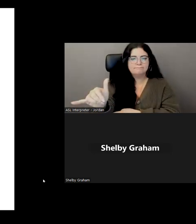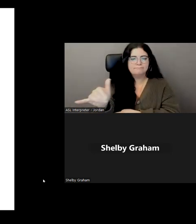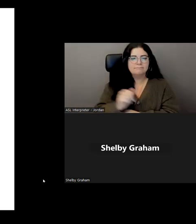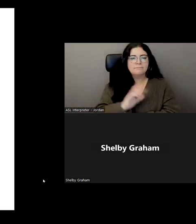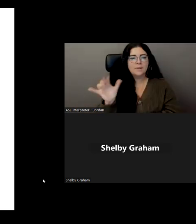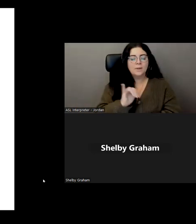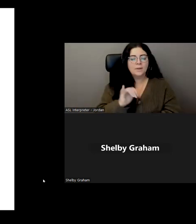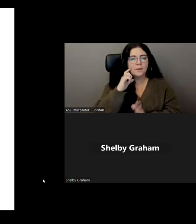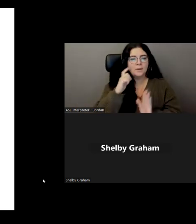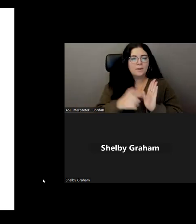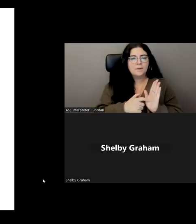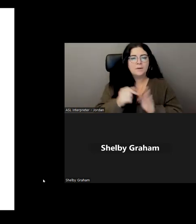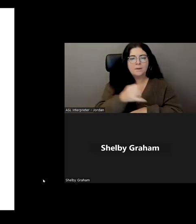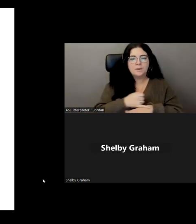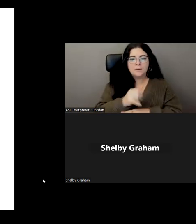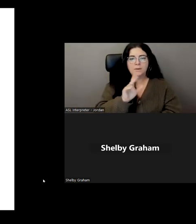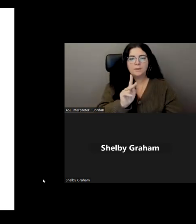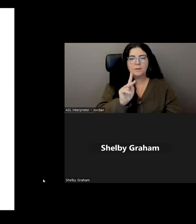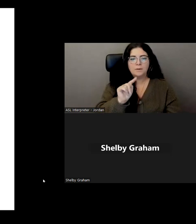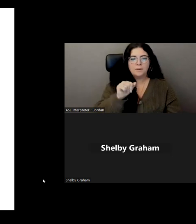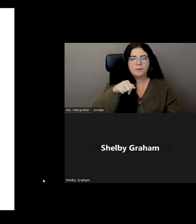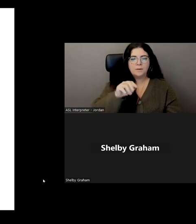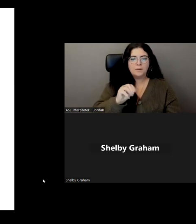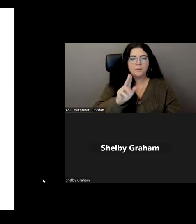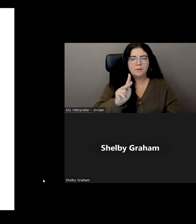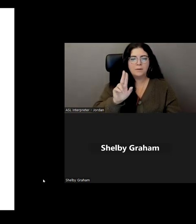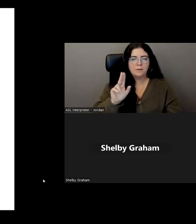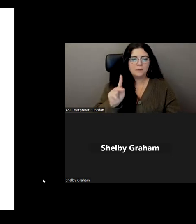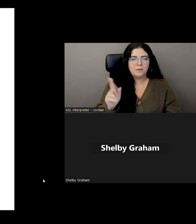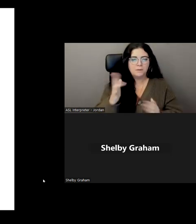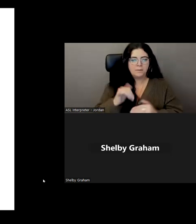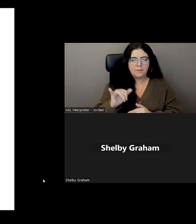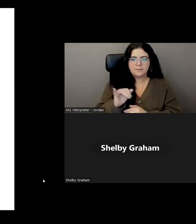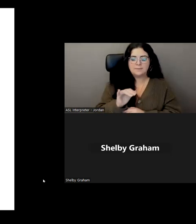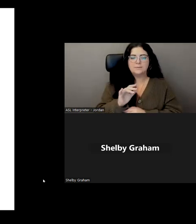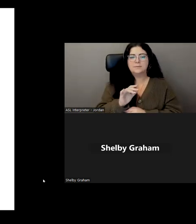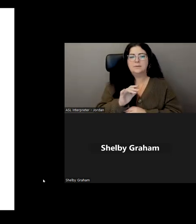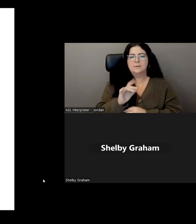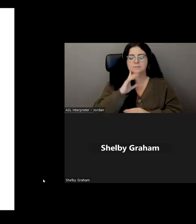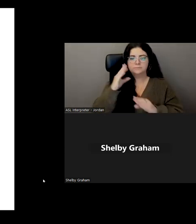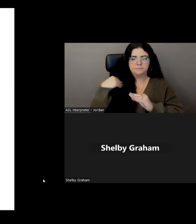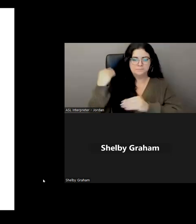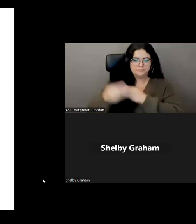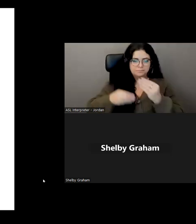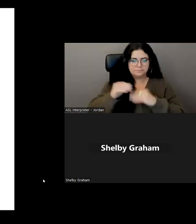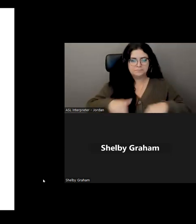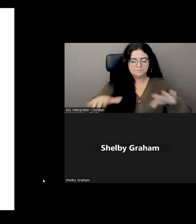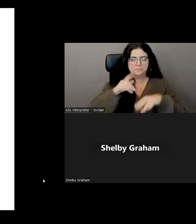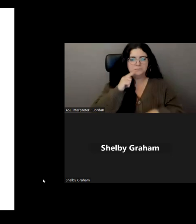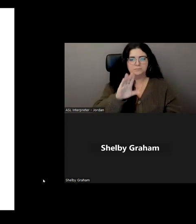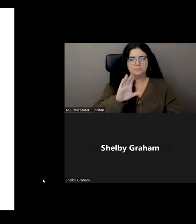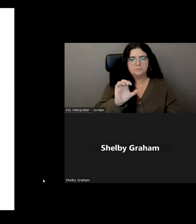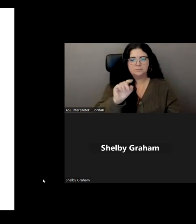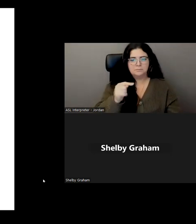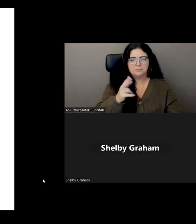acknowledge the island of Ugda-Unguk as the unceded traditional territory of the Vyatik and the Mi